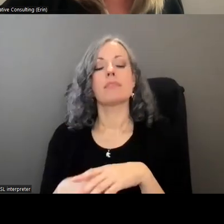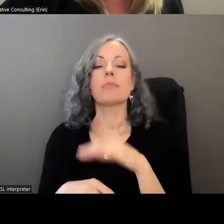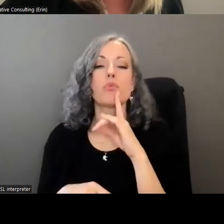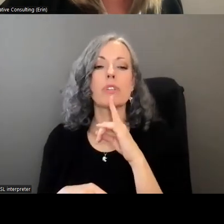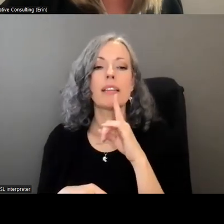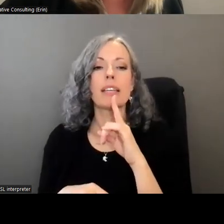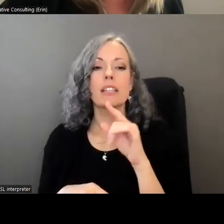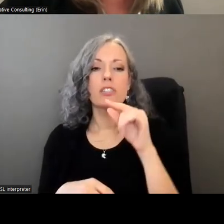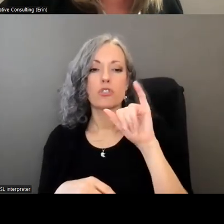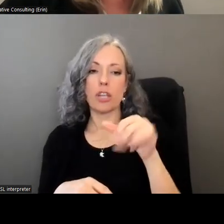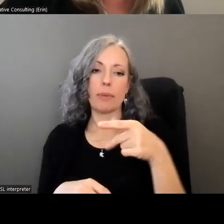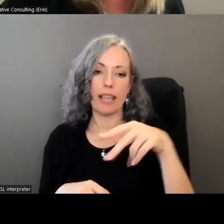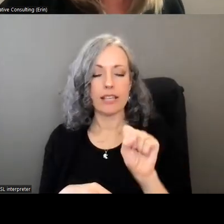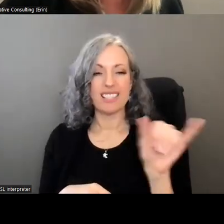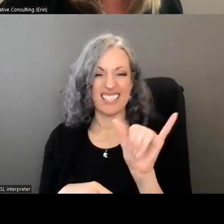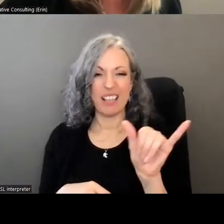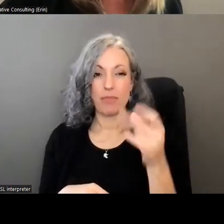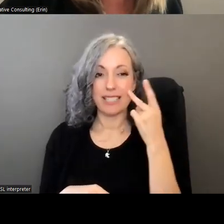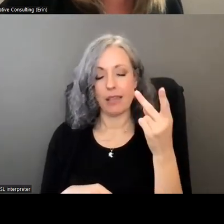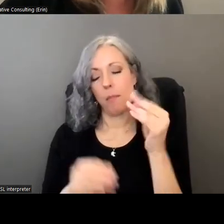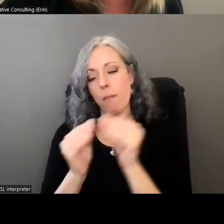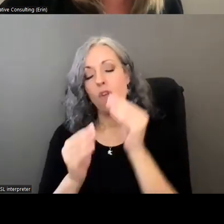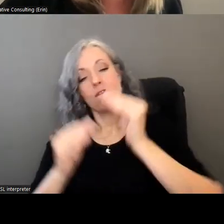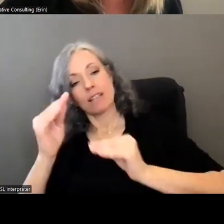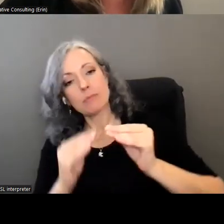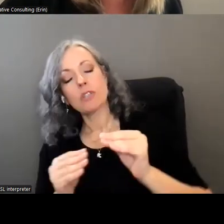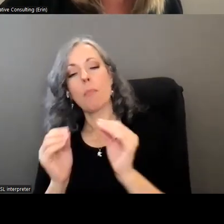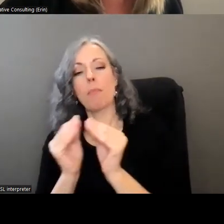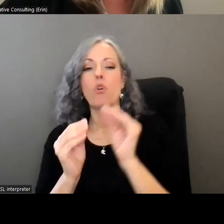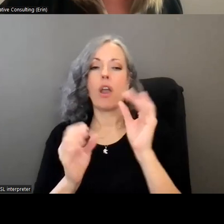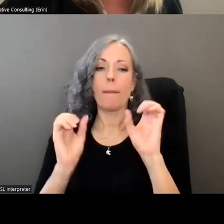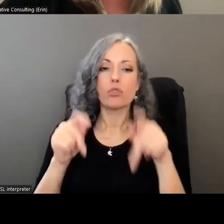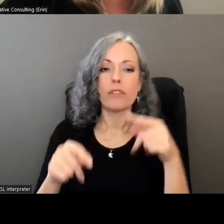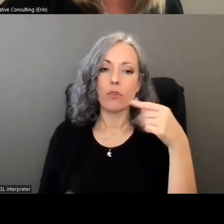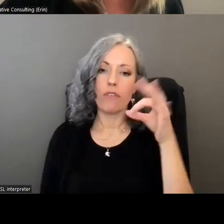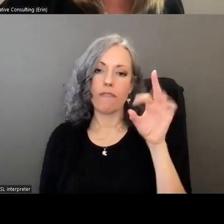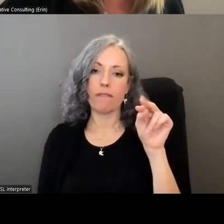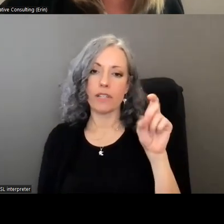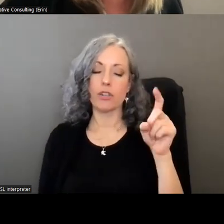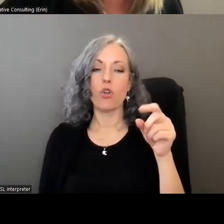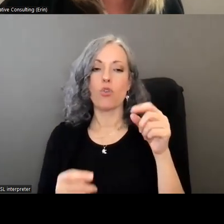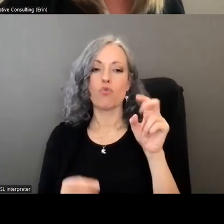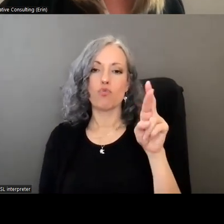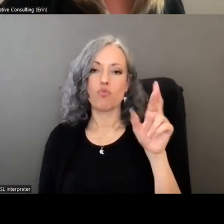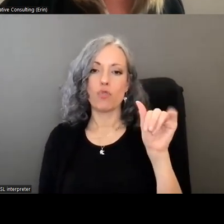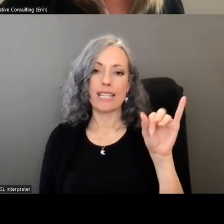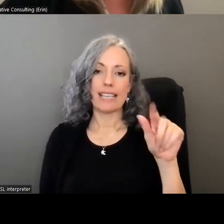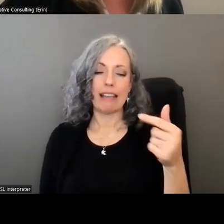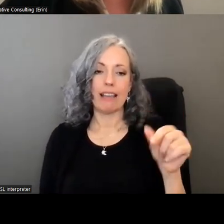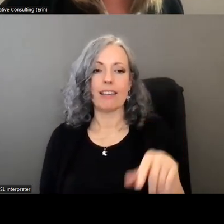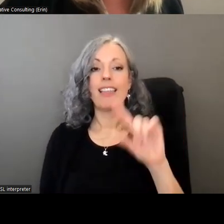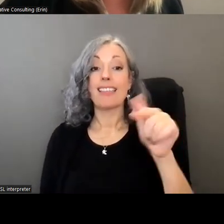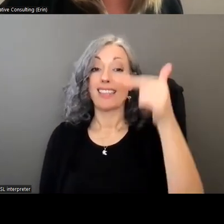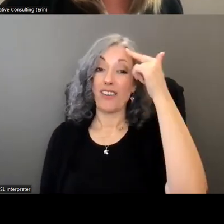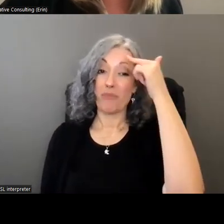or jpas are similar they felt they see more flexibility more opportunity for fundraising government jpas however have stronger